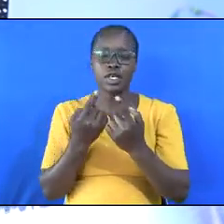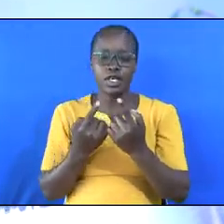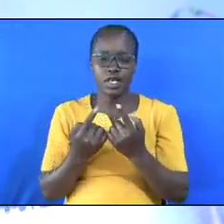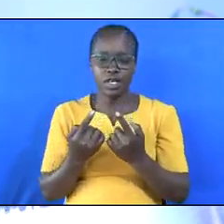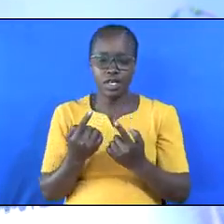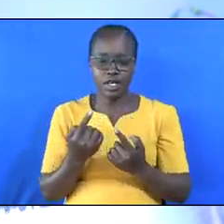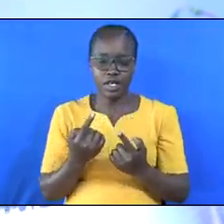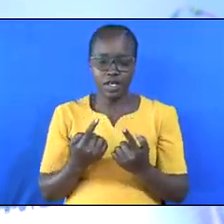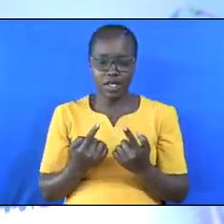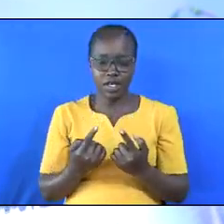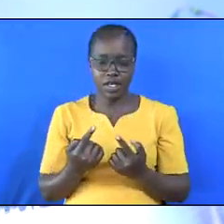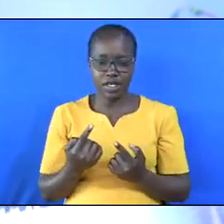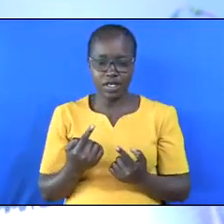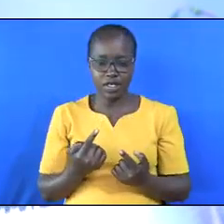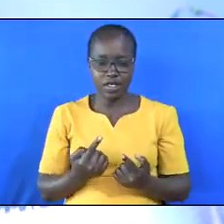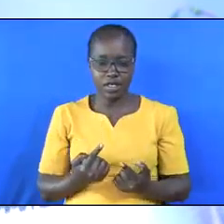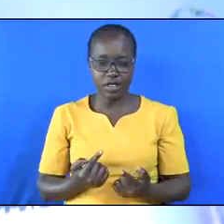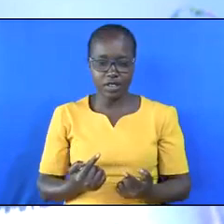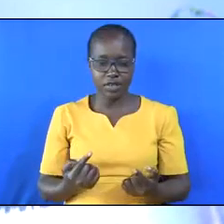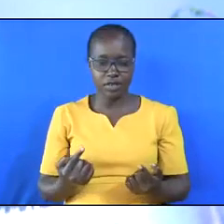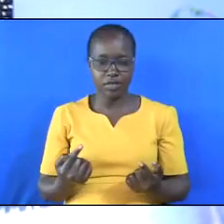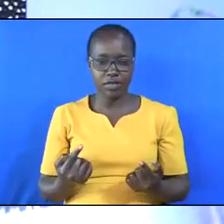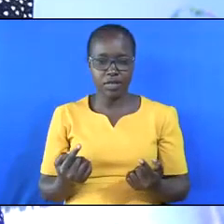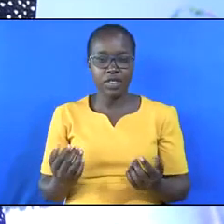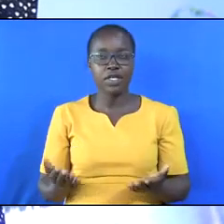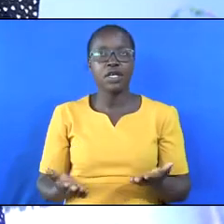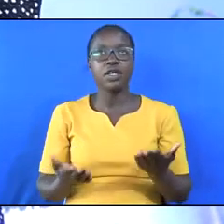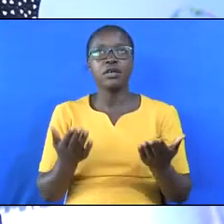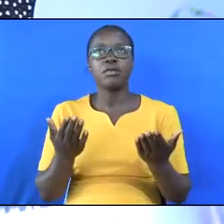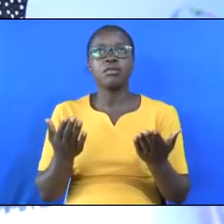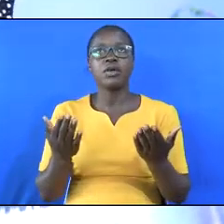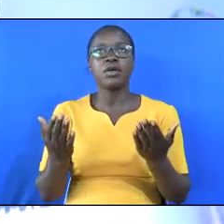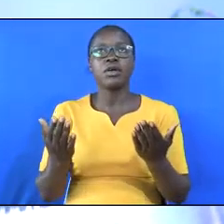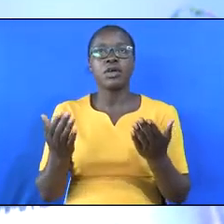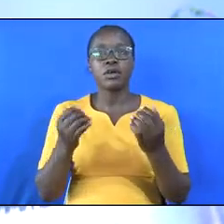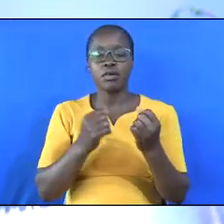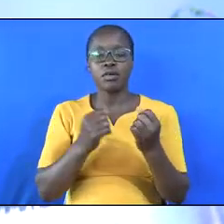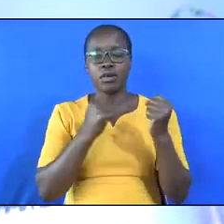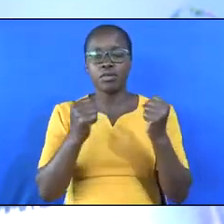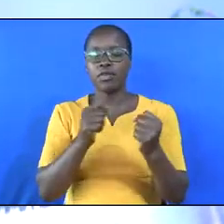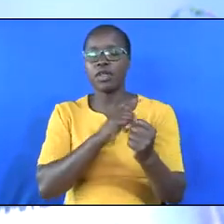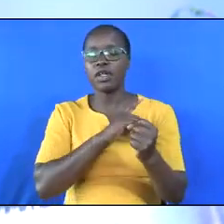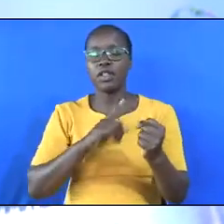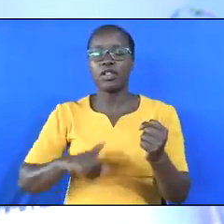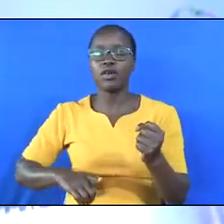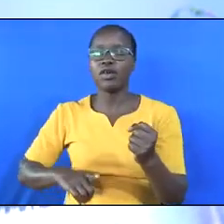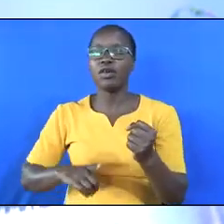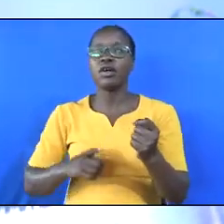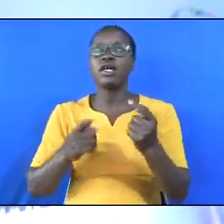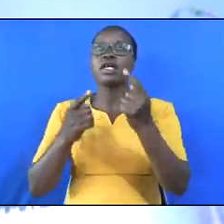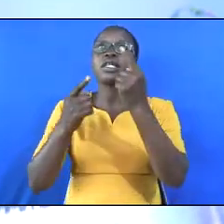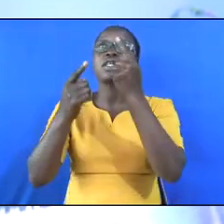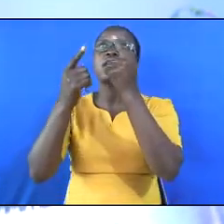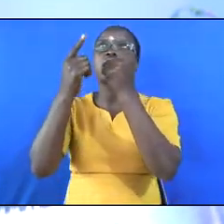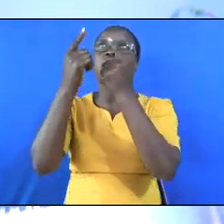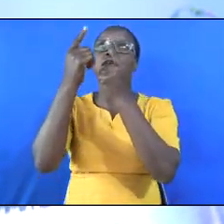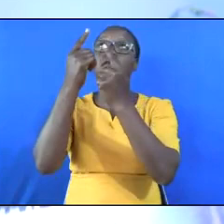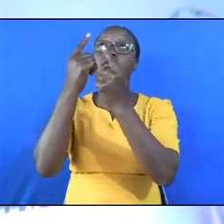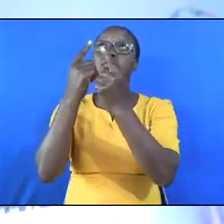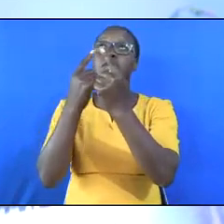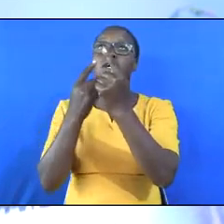down. May the power of the Lord